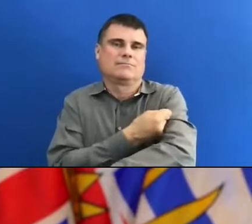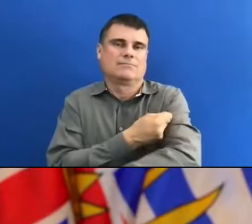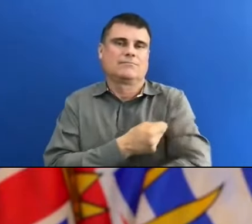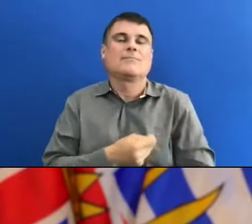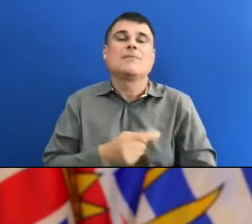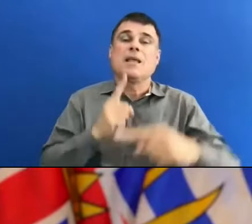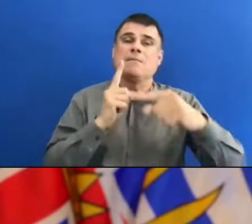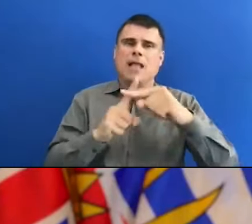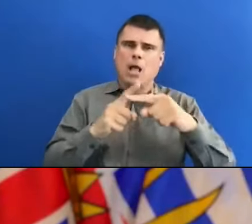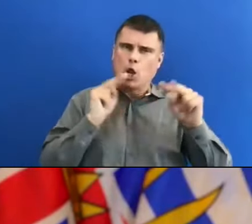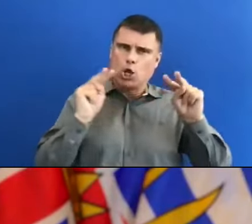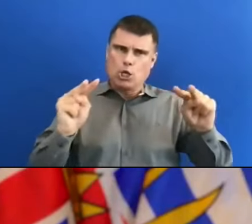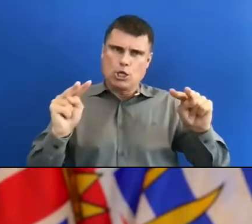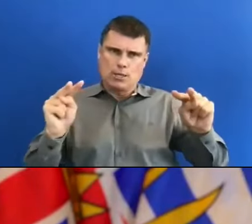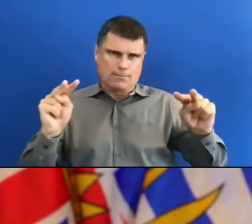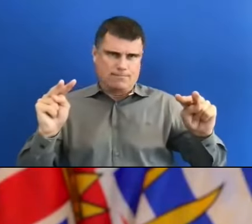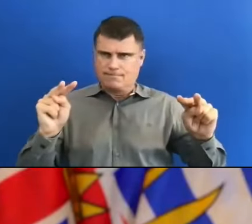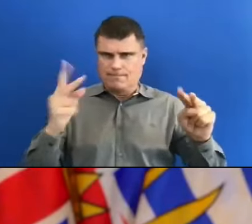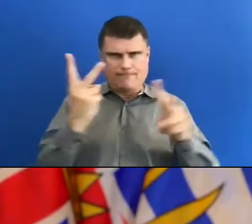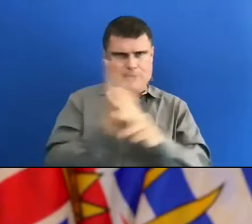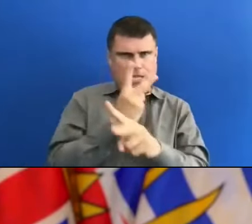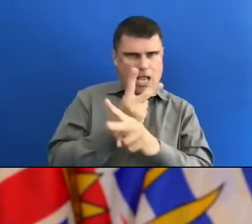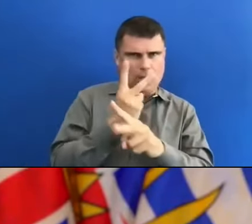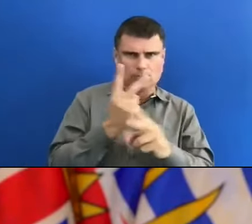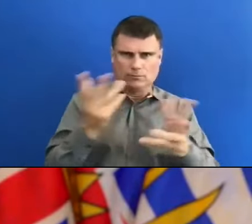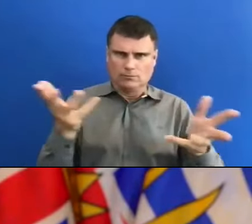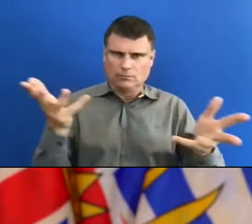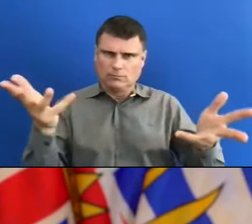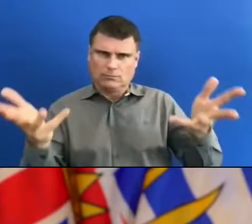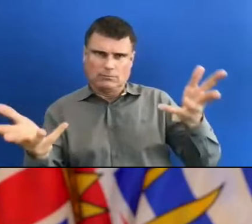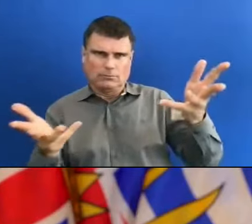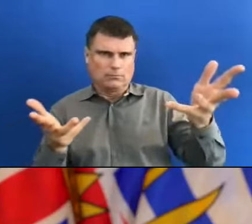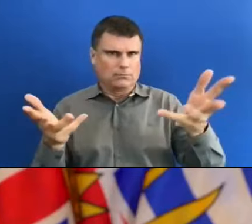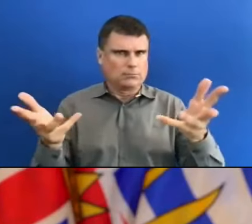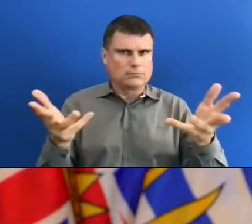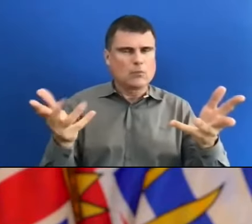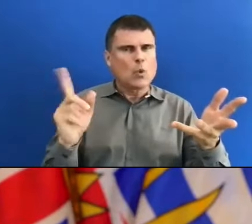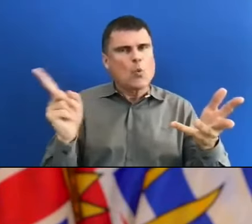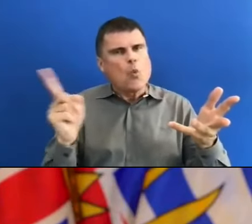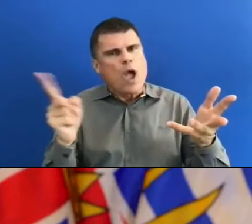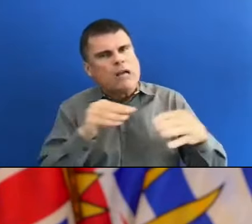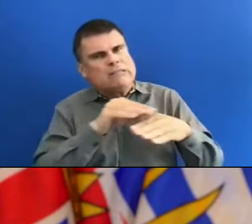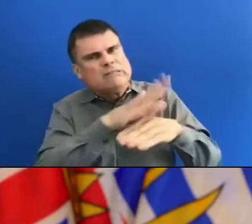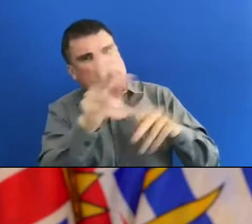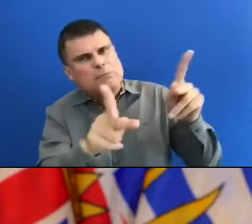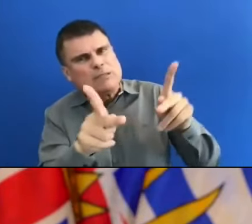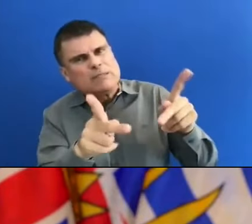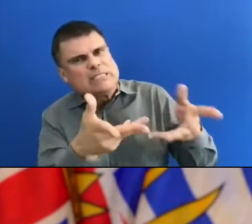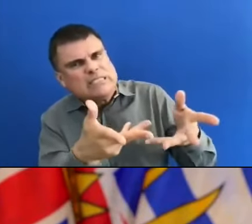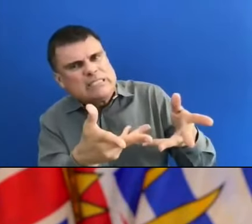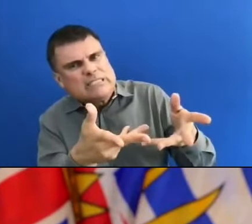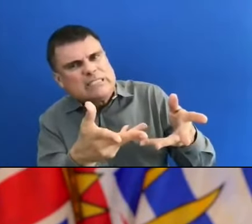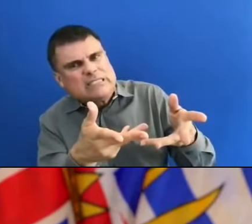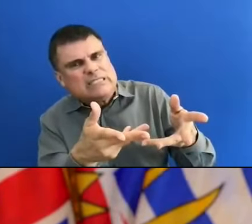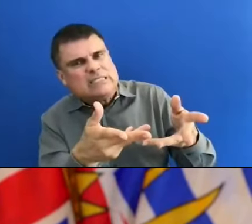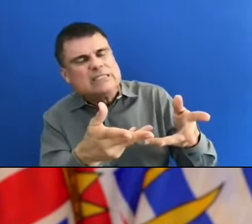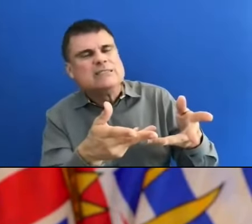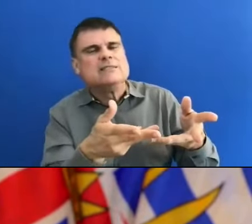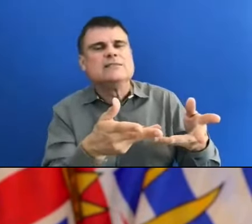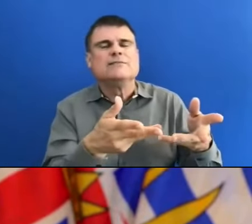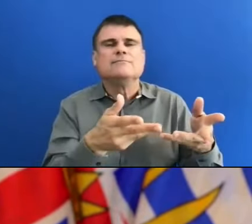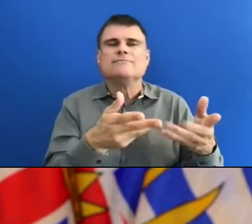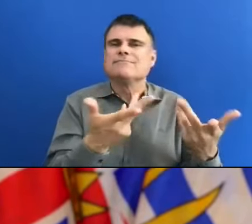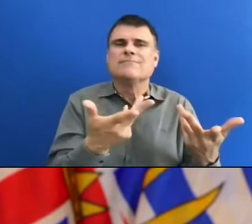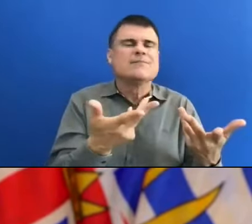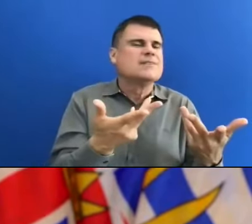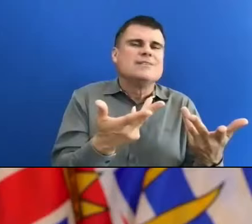causing harms and effects on people as well and that is the social interactions. And I don't expect that